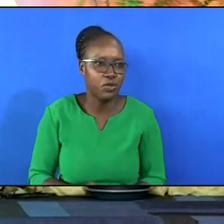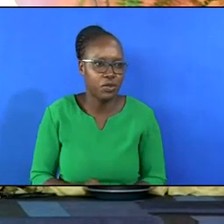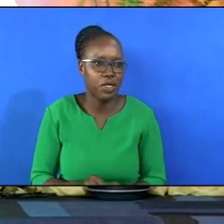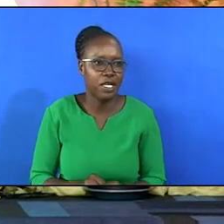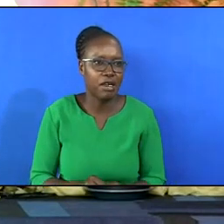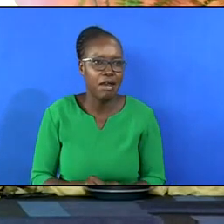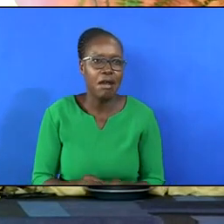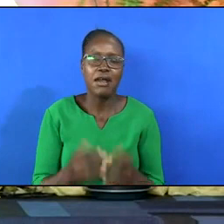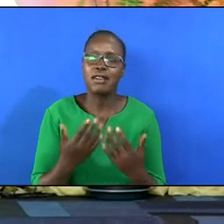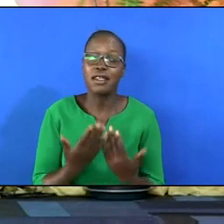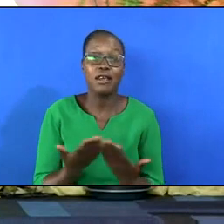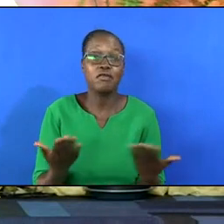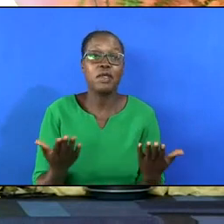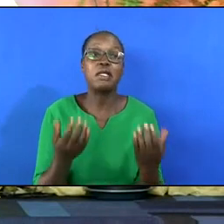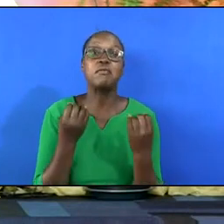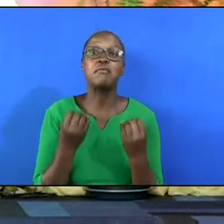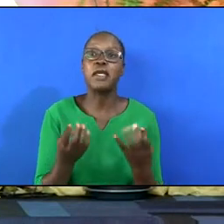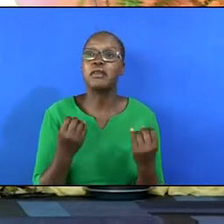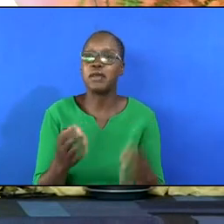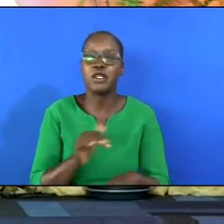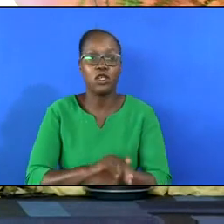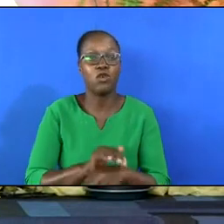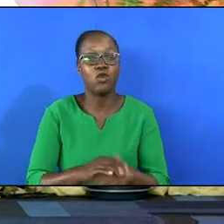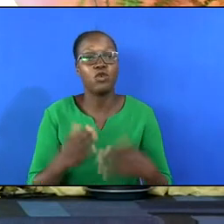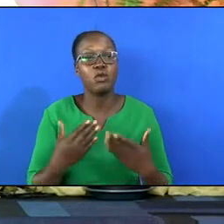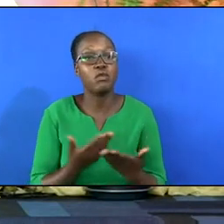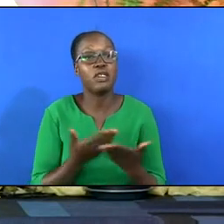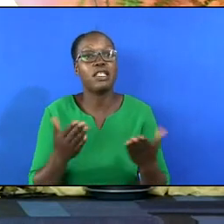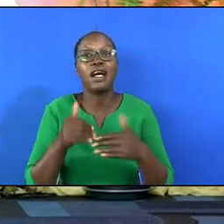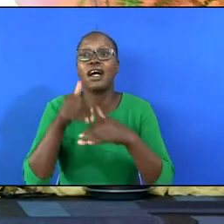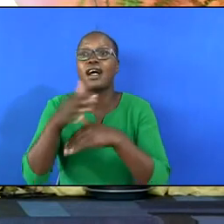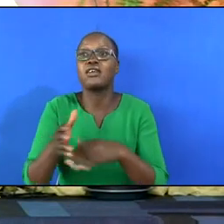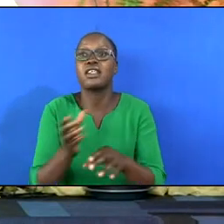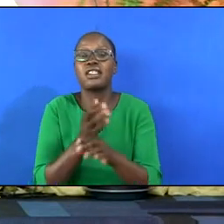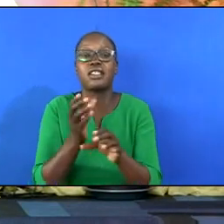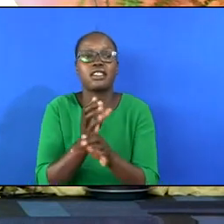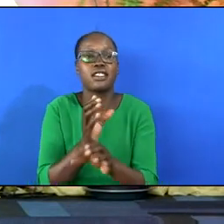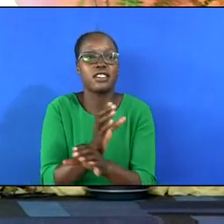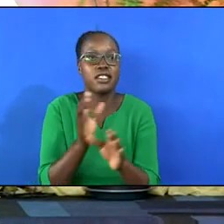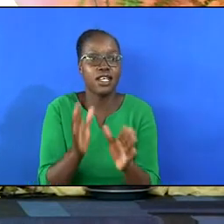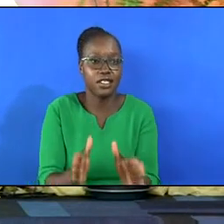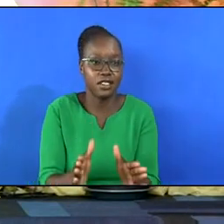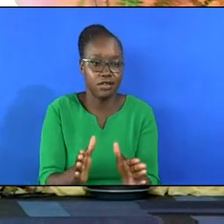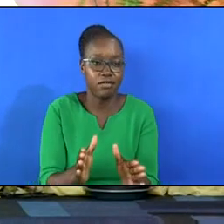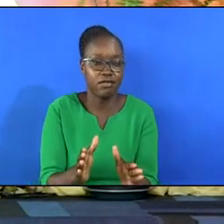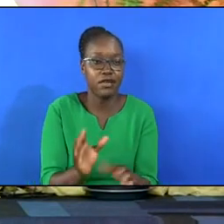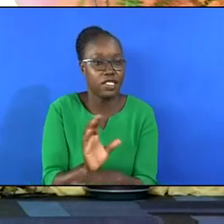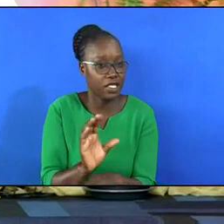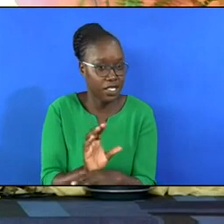There have been many good people, even outside the Christian church, that have been there.